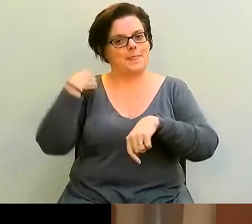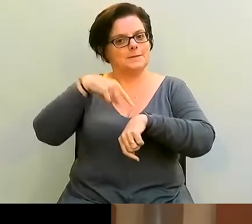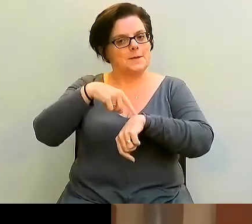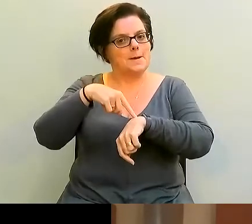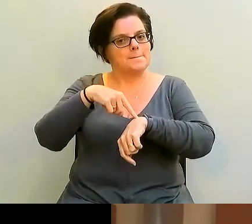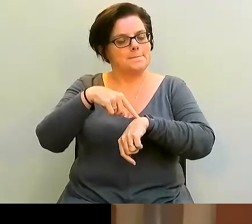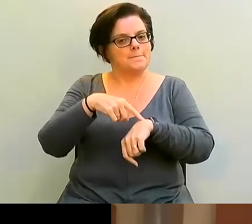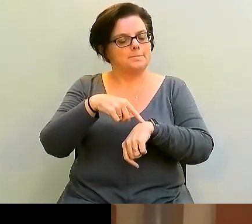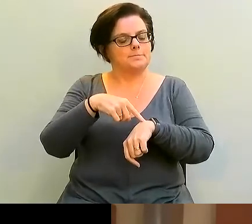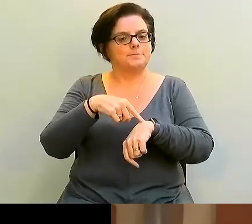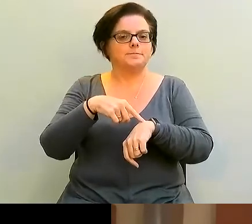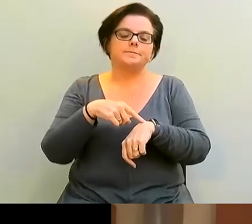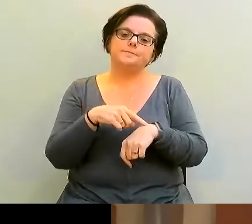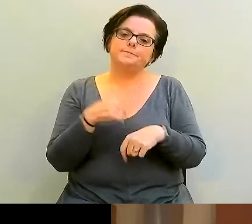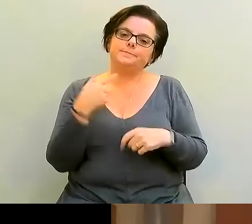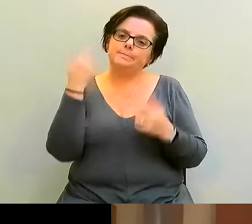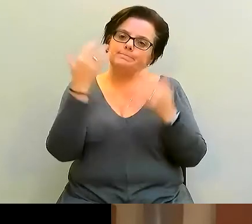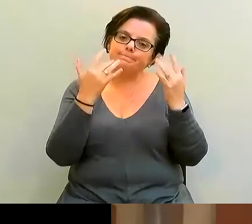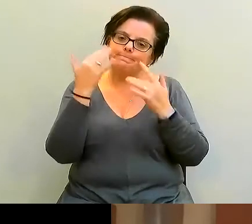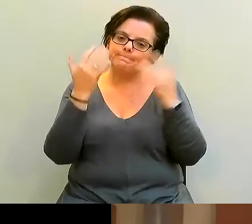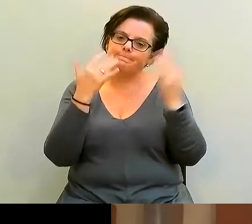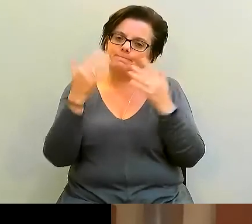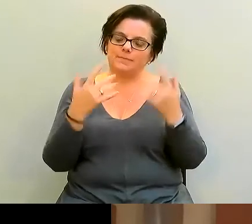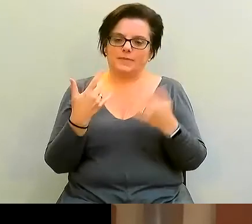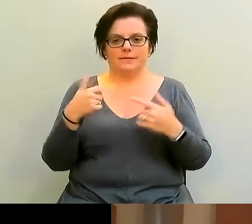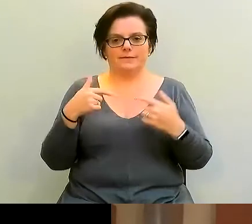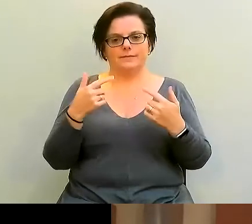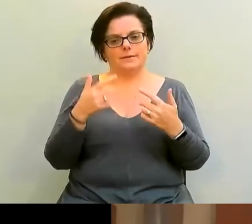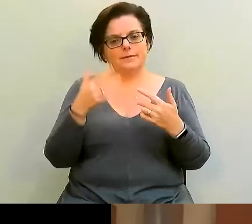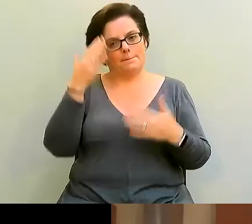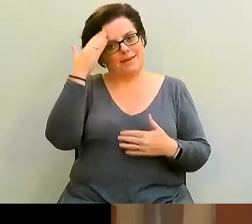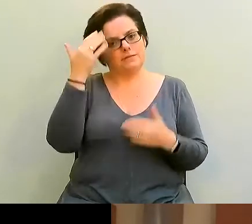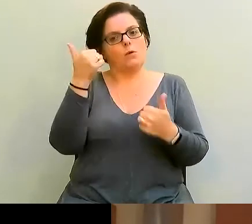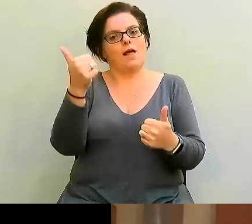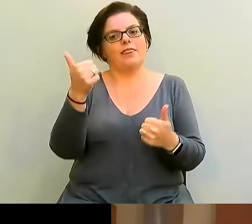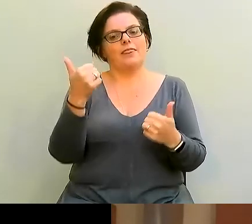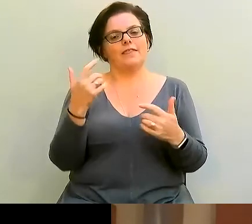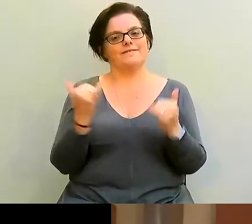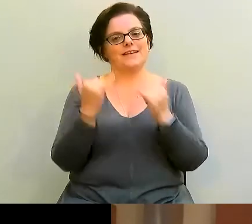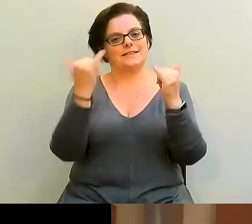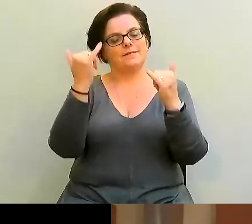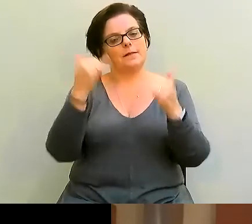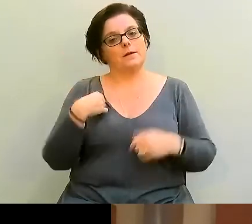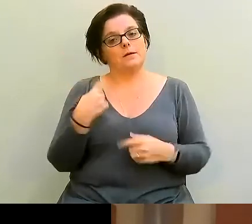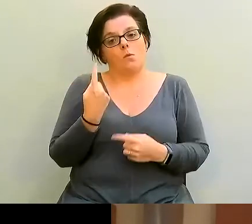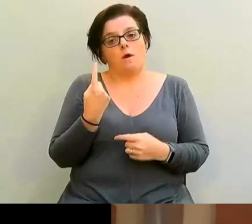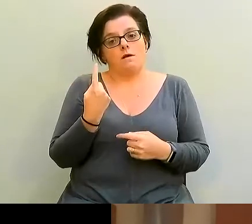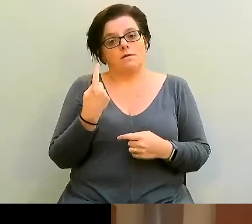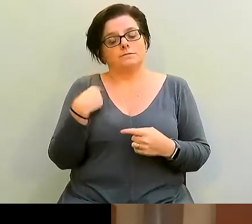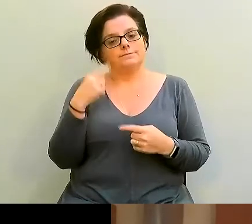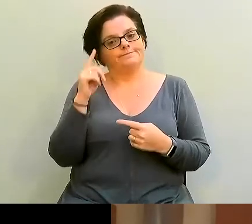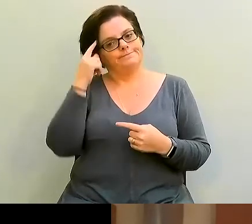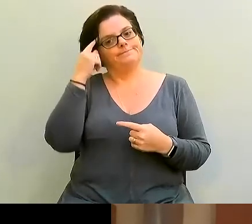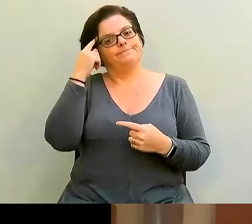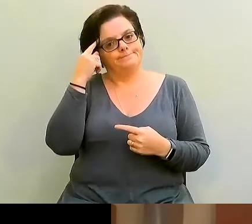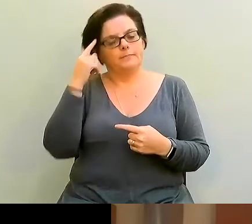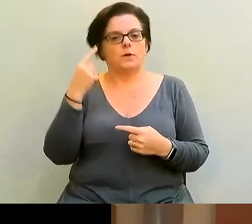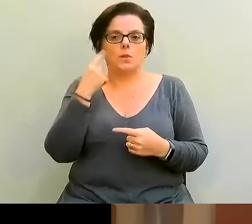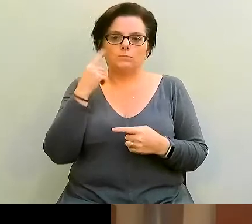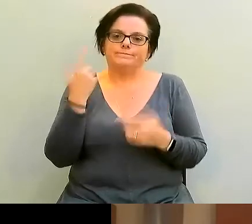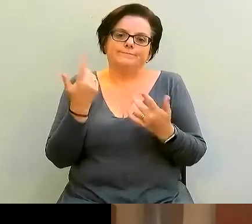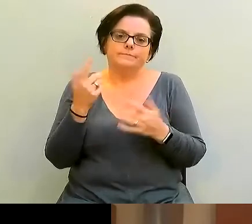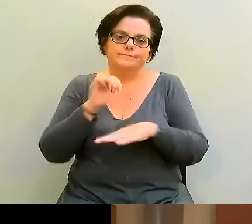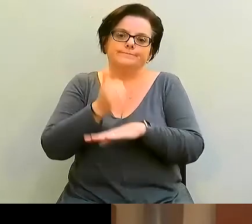And we were thinking about what to do with the festival this year. And one of the things we decided to do was obviously take the festival online.